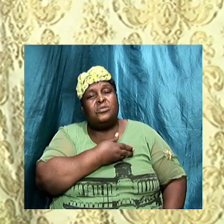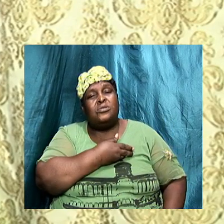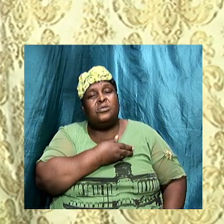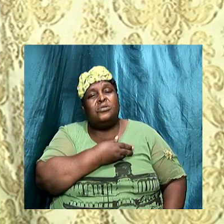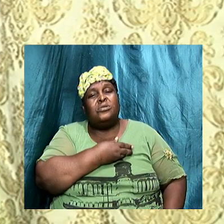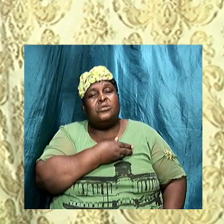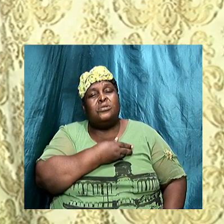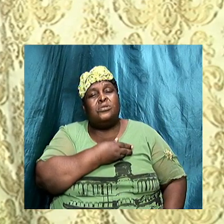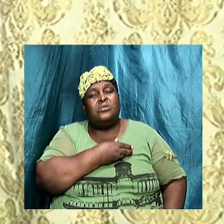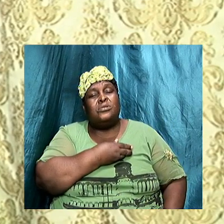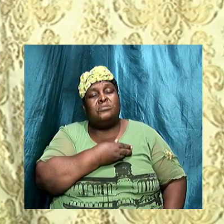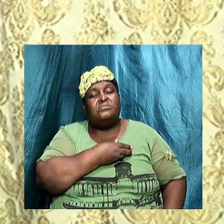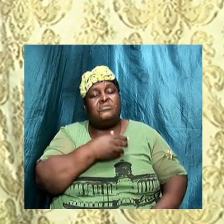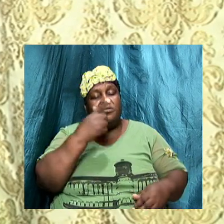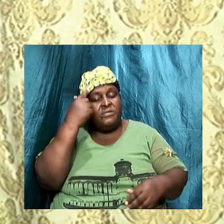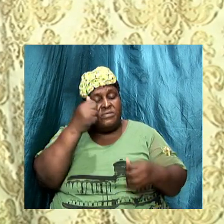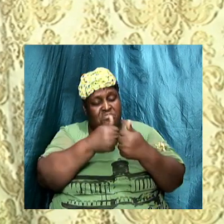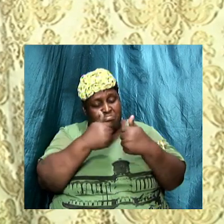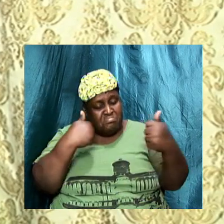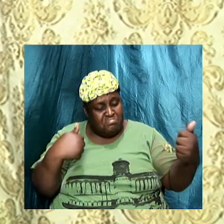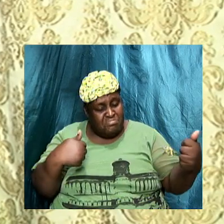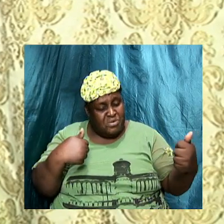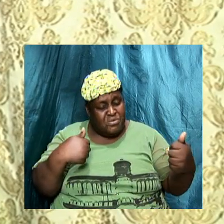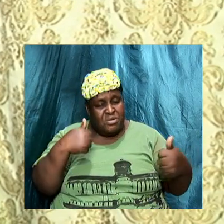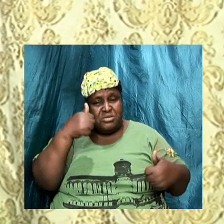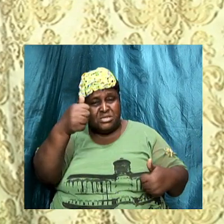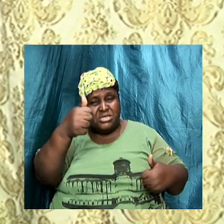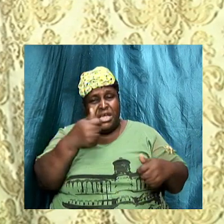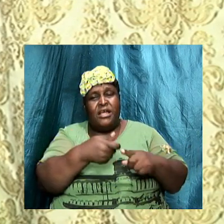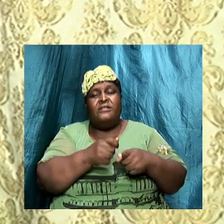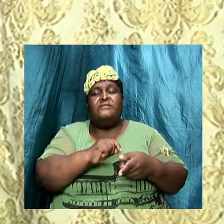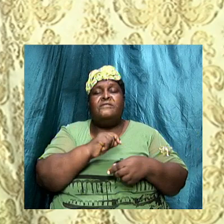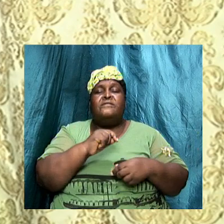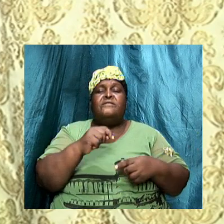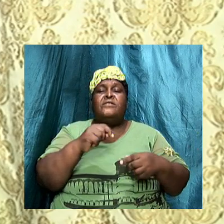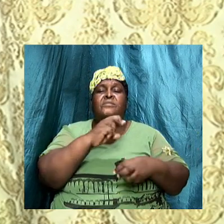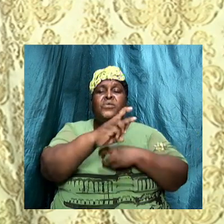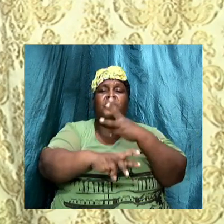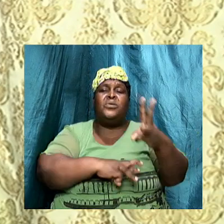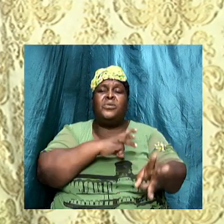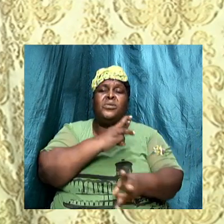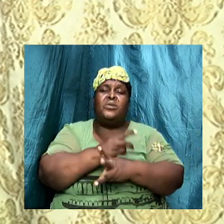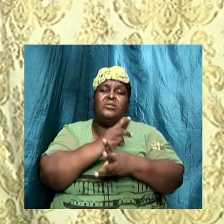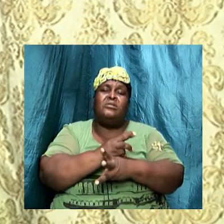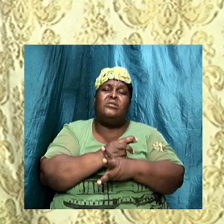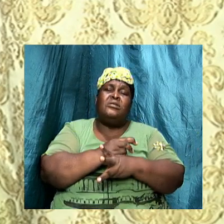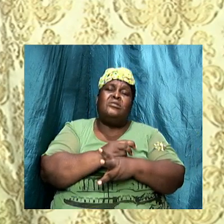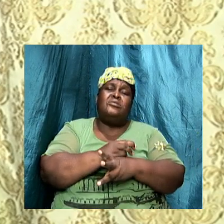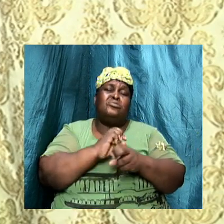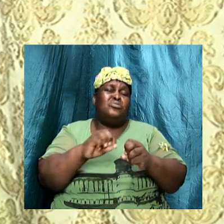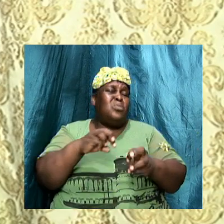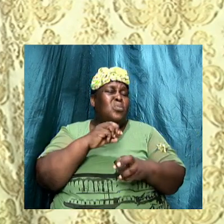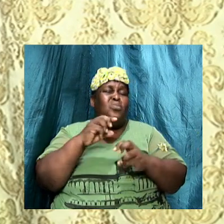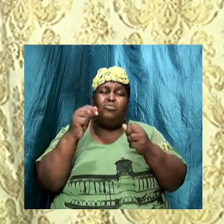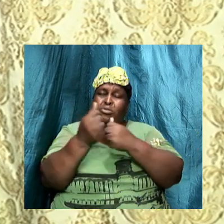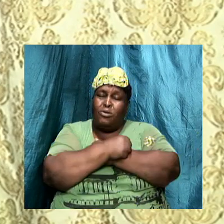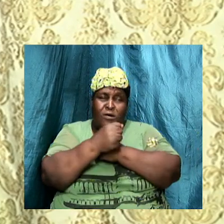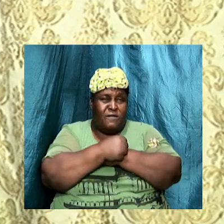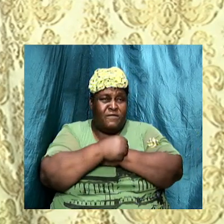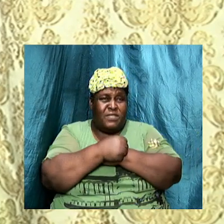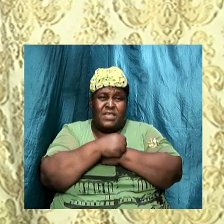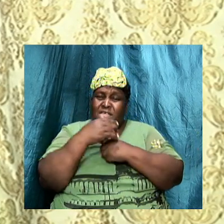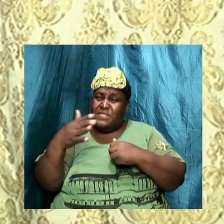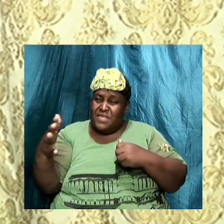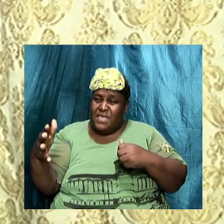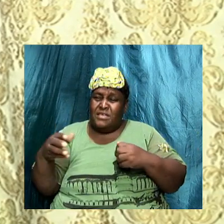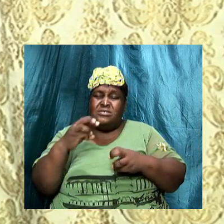to separating ourselves from the world. Love not the world, neither the things of the world. If any man love the world, the love of the